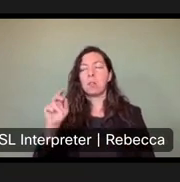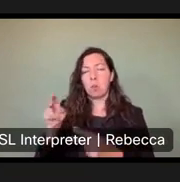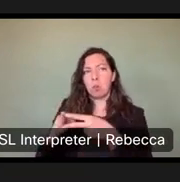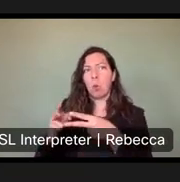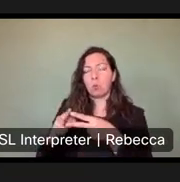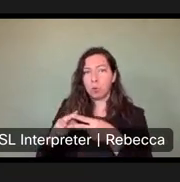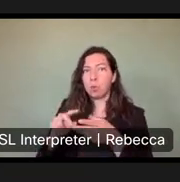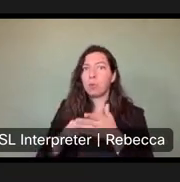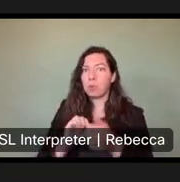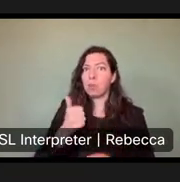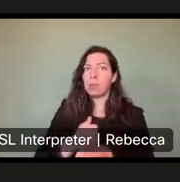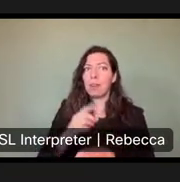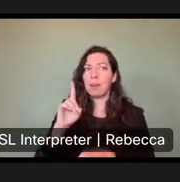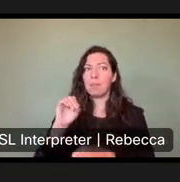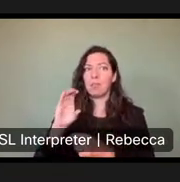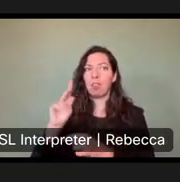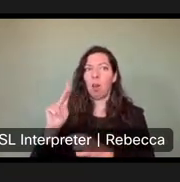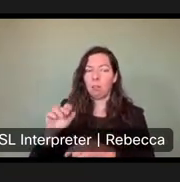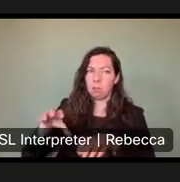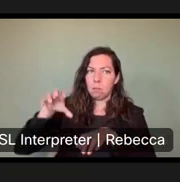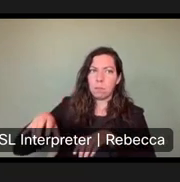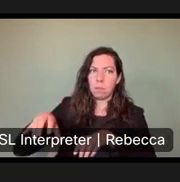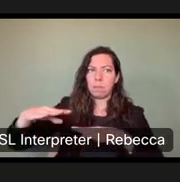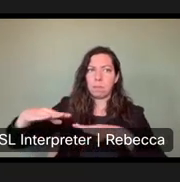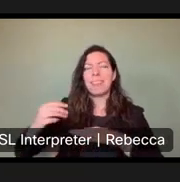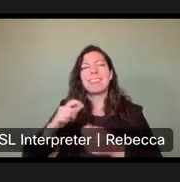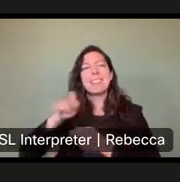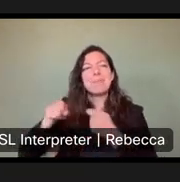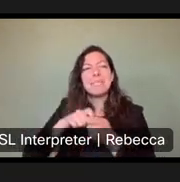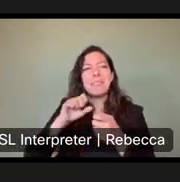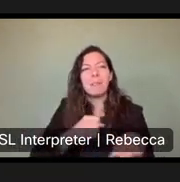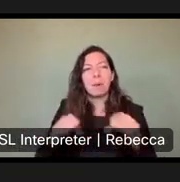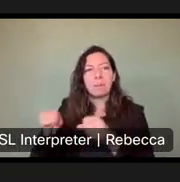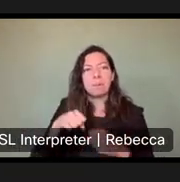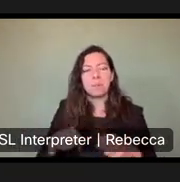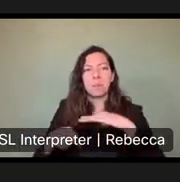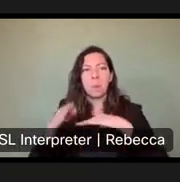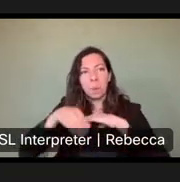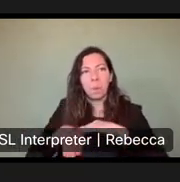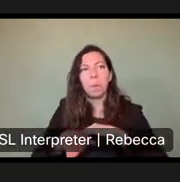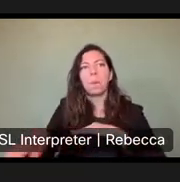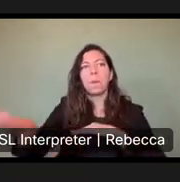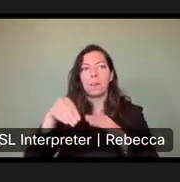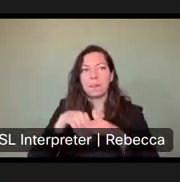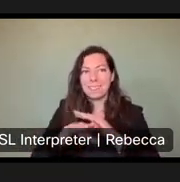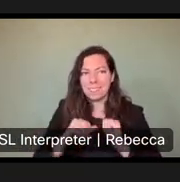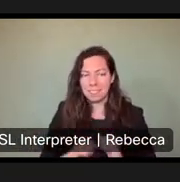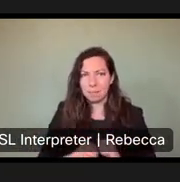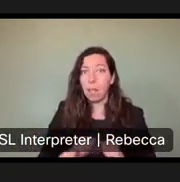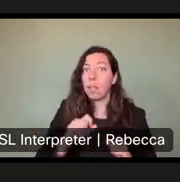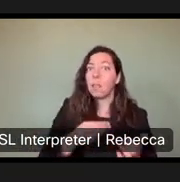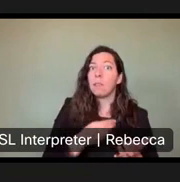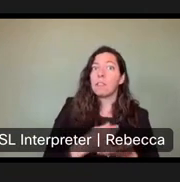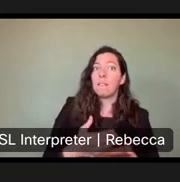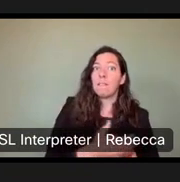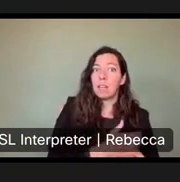docs that are specific for paddlecraft users. This funding, if it's generated in, in how it's